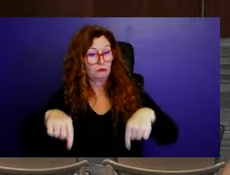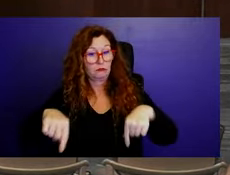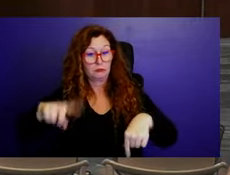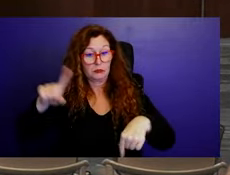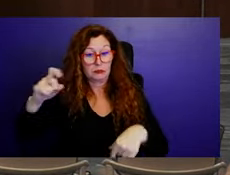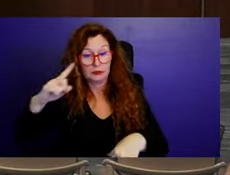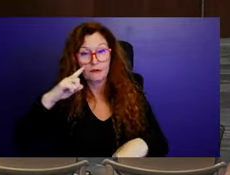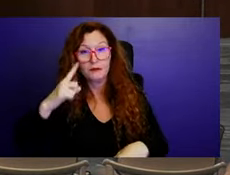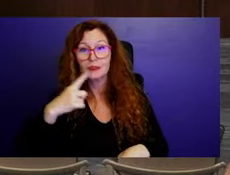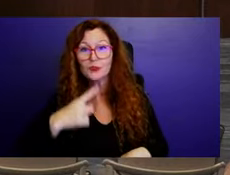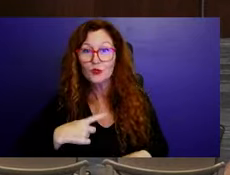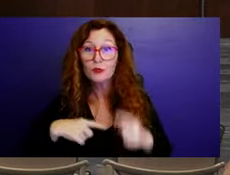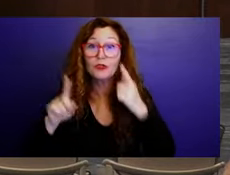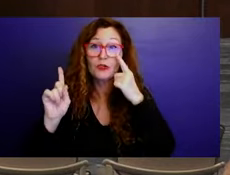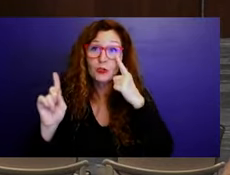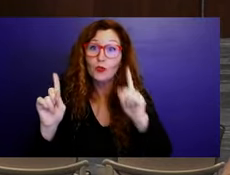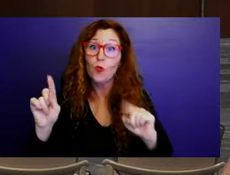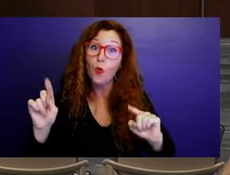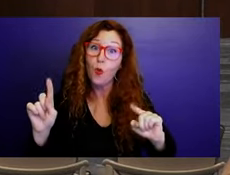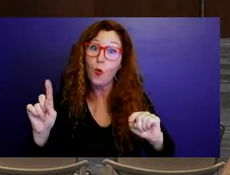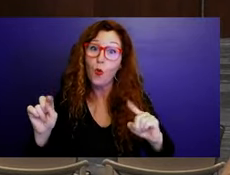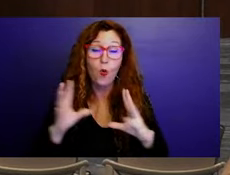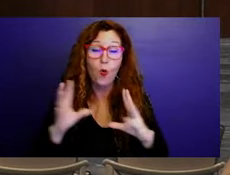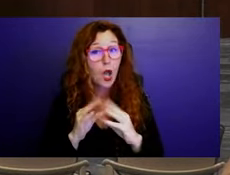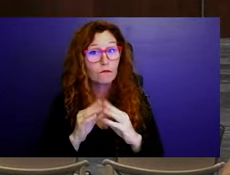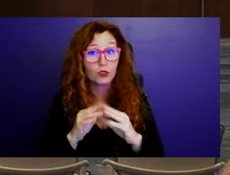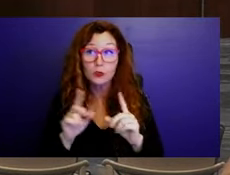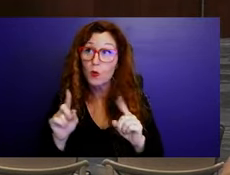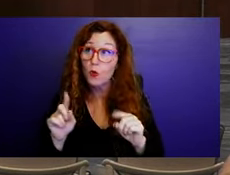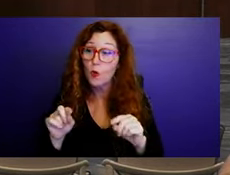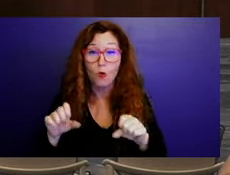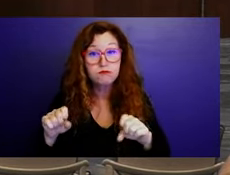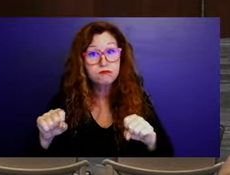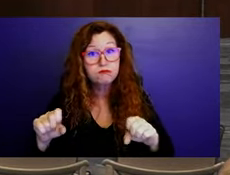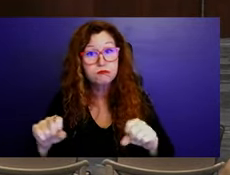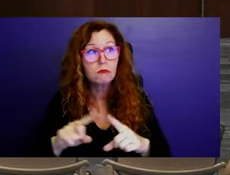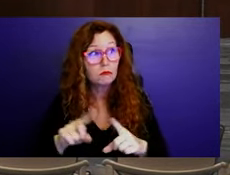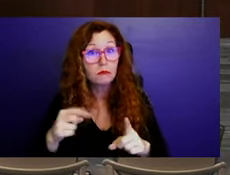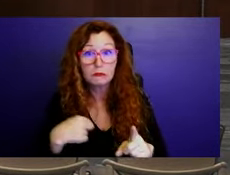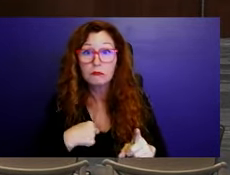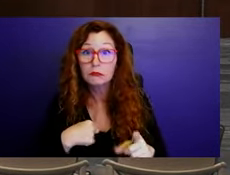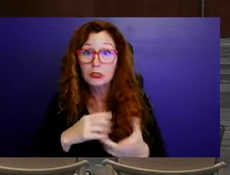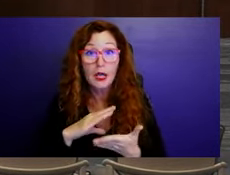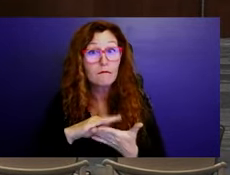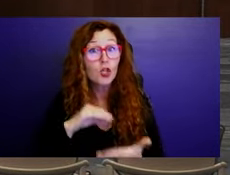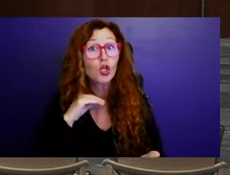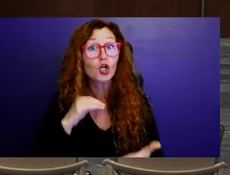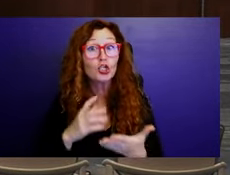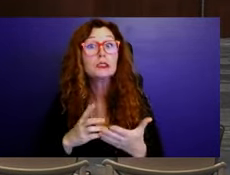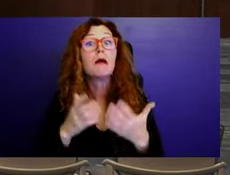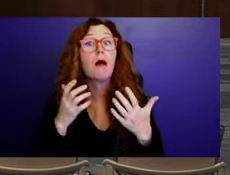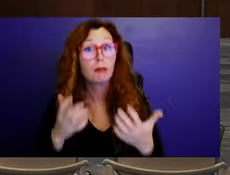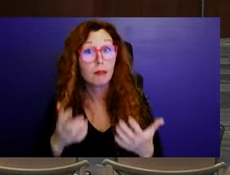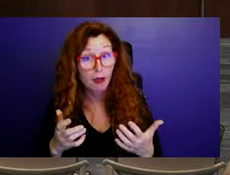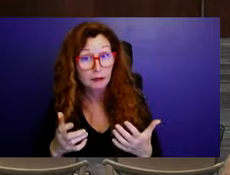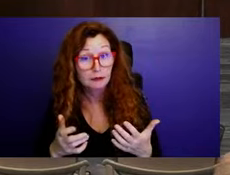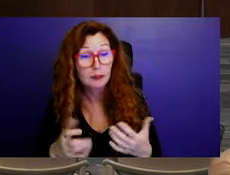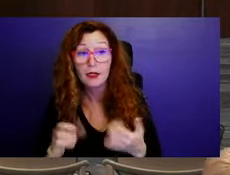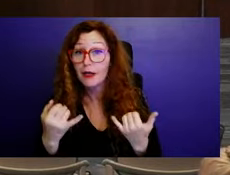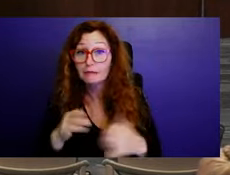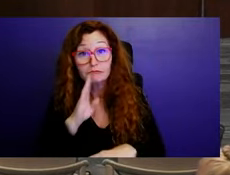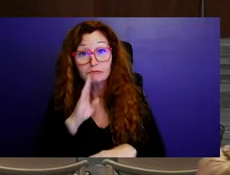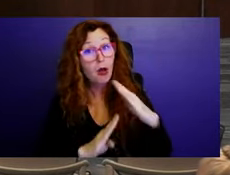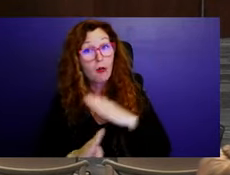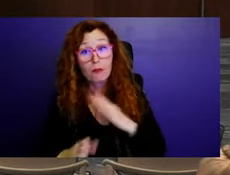took that advice and I've learned a lot and I've, I've learned a lot and humbly, like, you know, it's been, I'm still learning a lot, but I